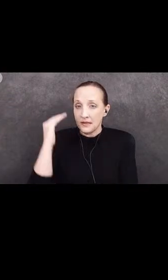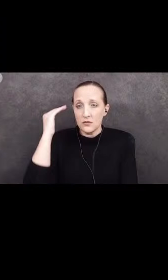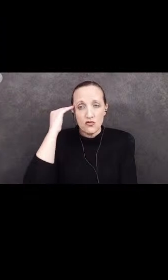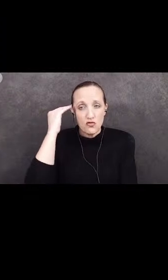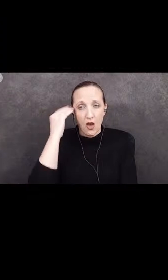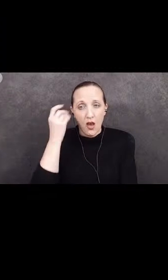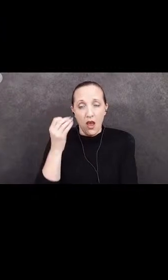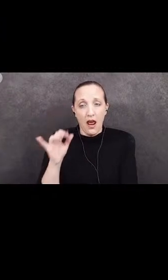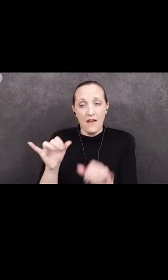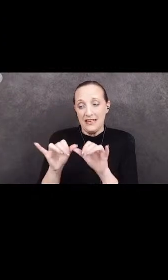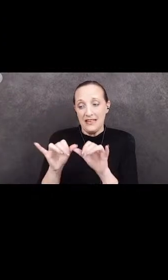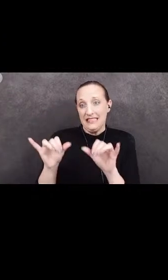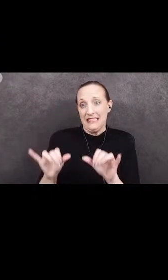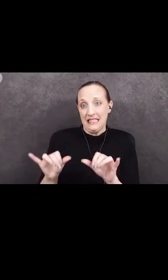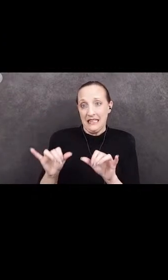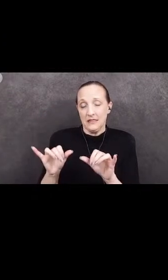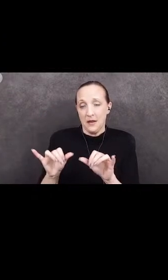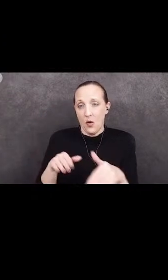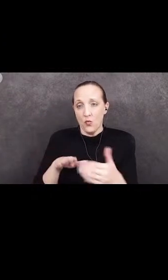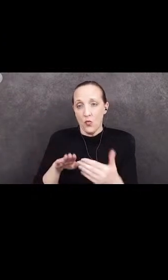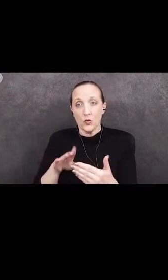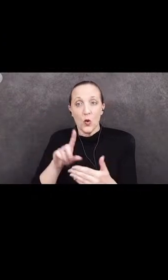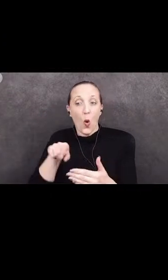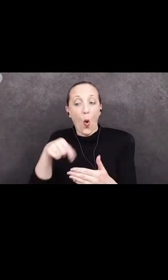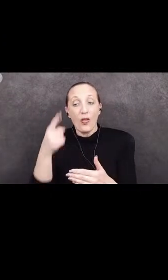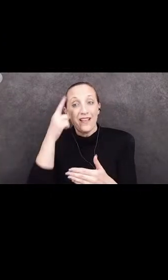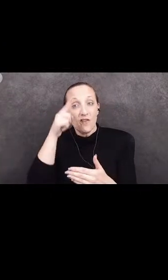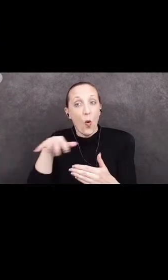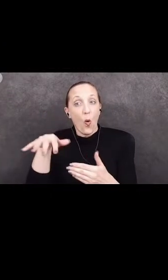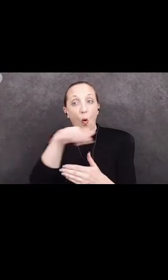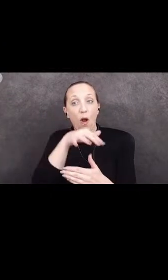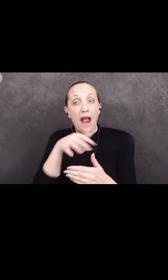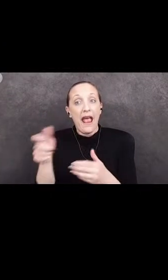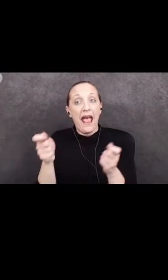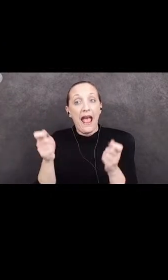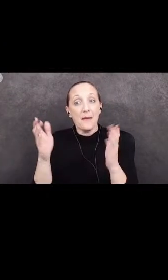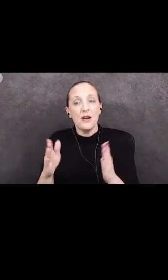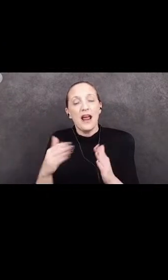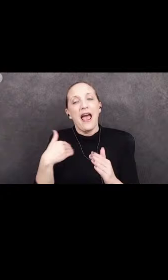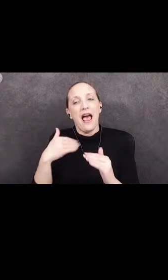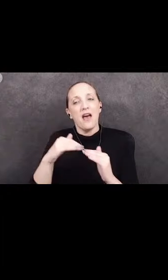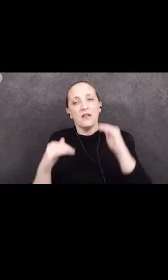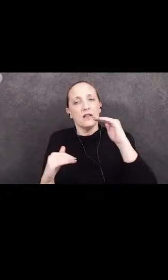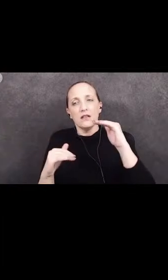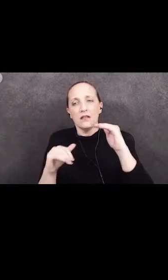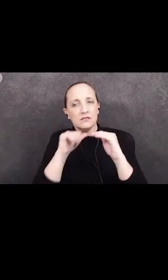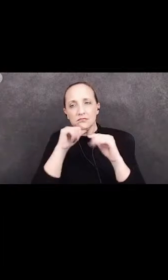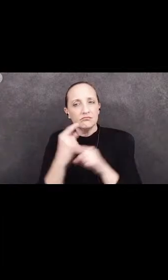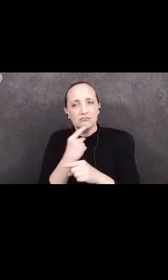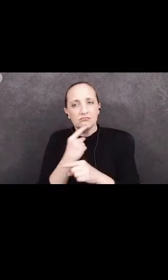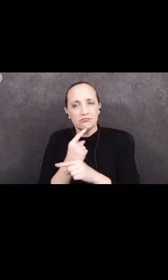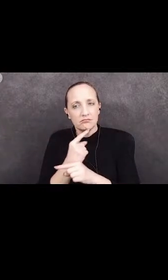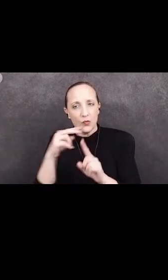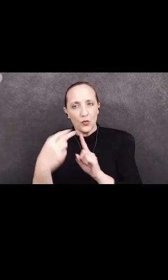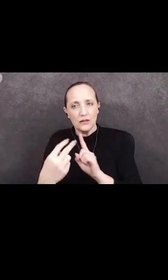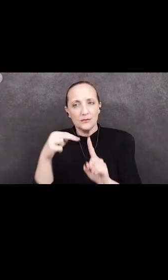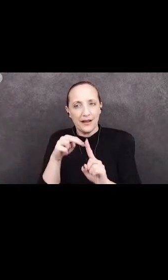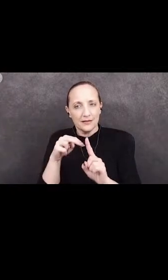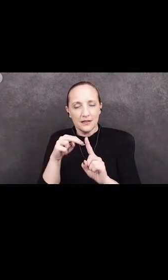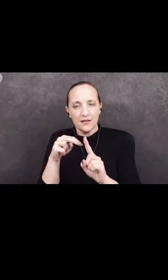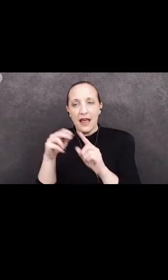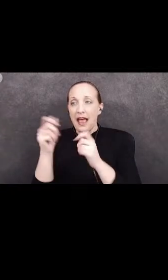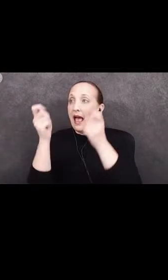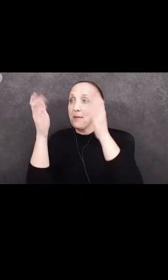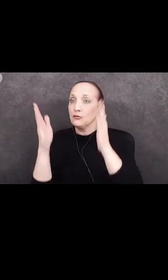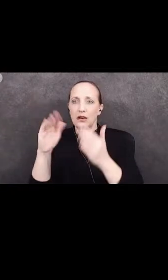systems thinking approach to only administrators created a disparate perspective and knowledge set across